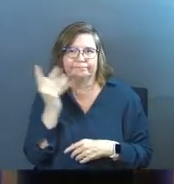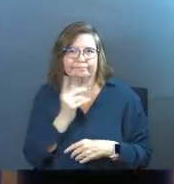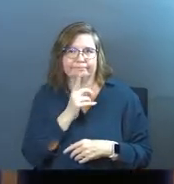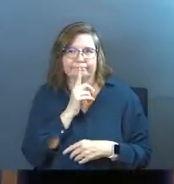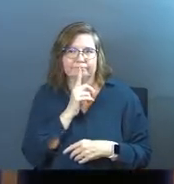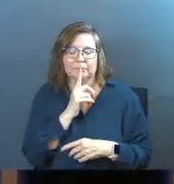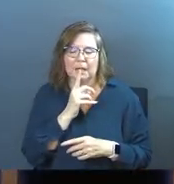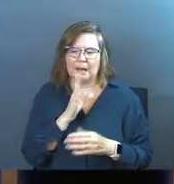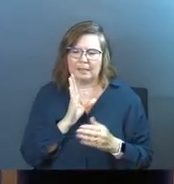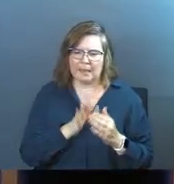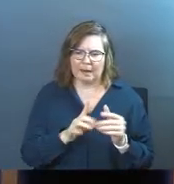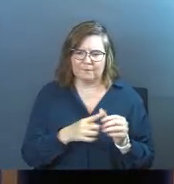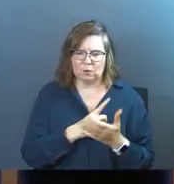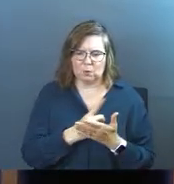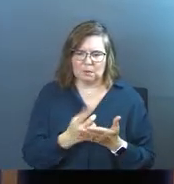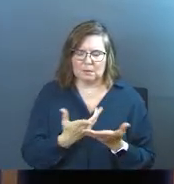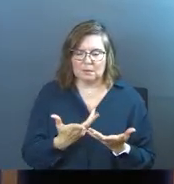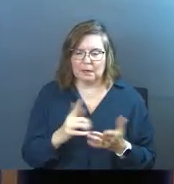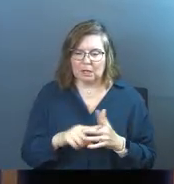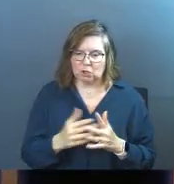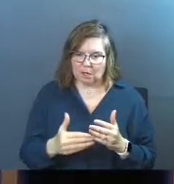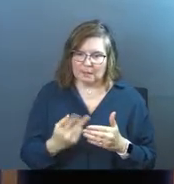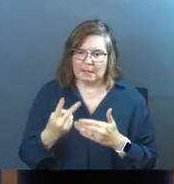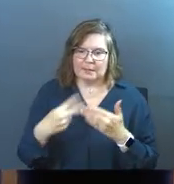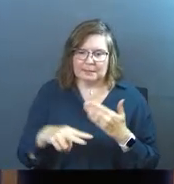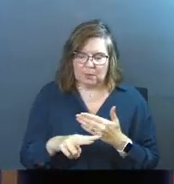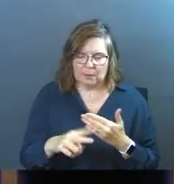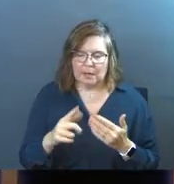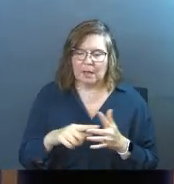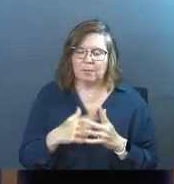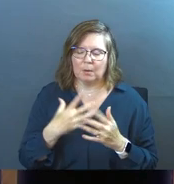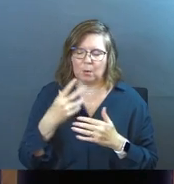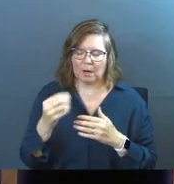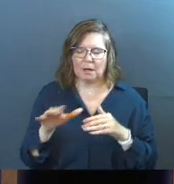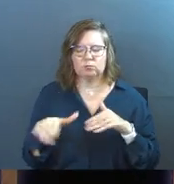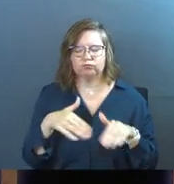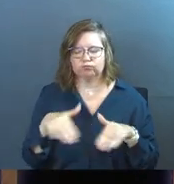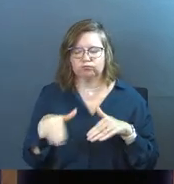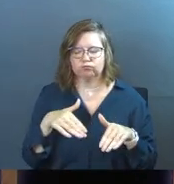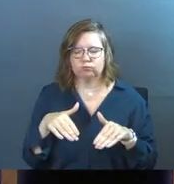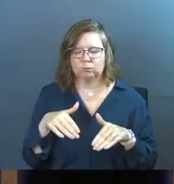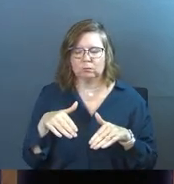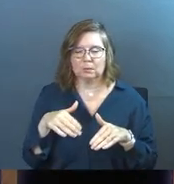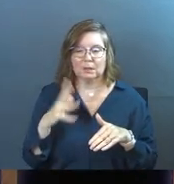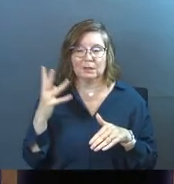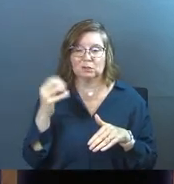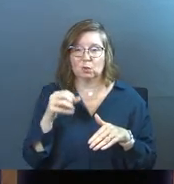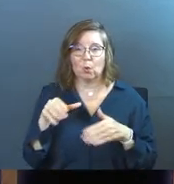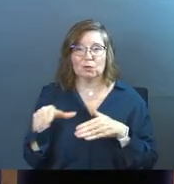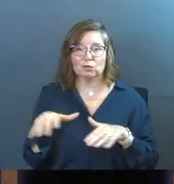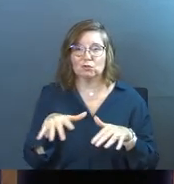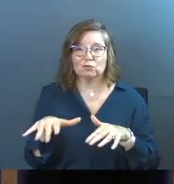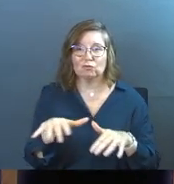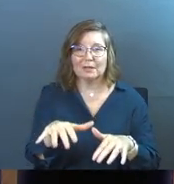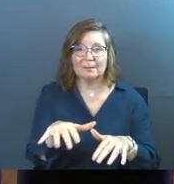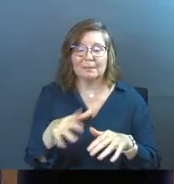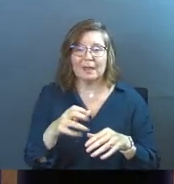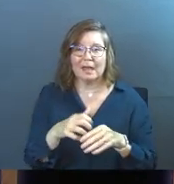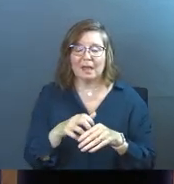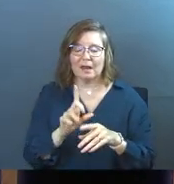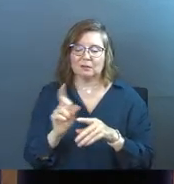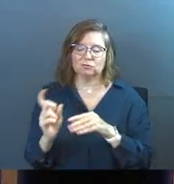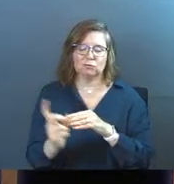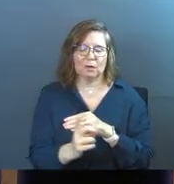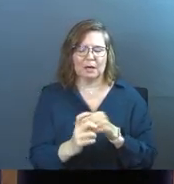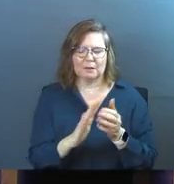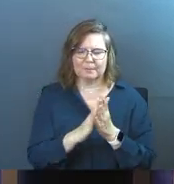yet. And I got to the end of the first week and started the next week. And I remember going out and I'm walking down this stream, gorgeous stream. And I turned this corner and I